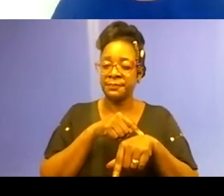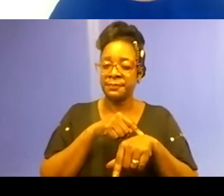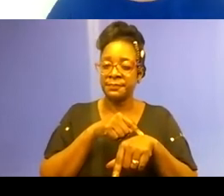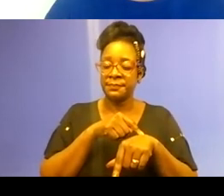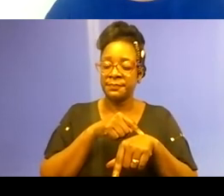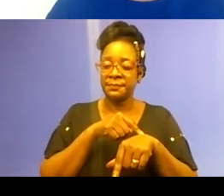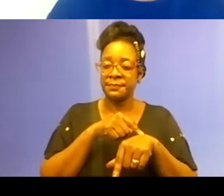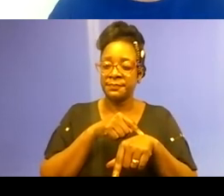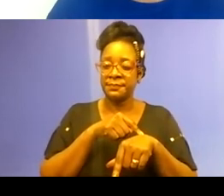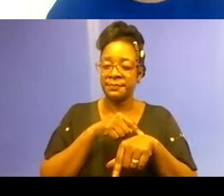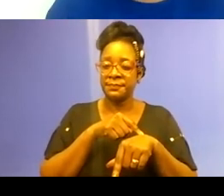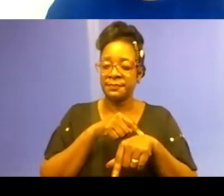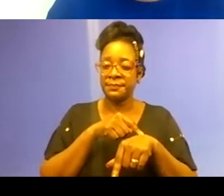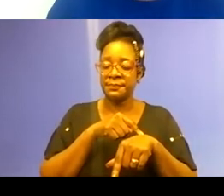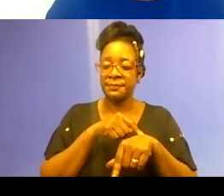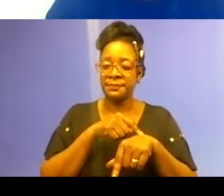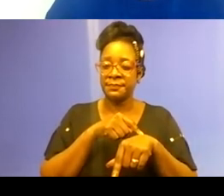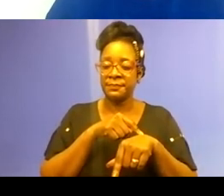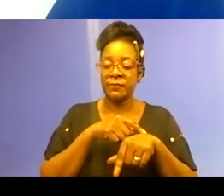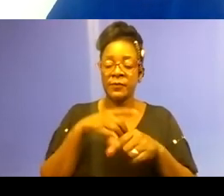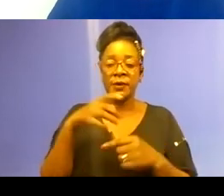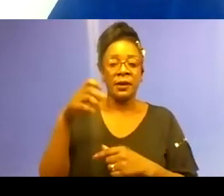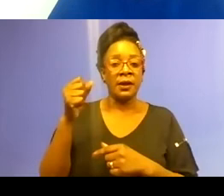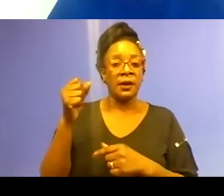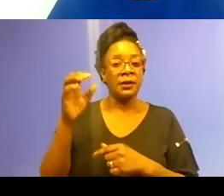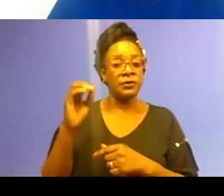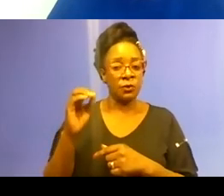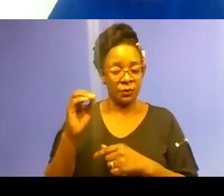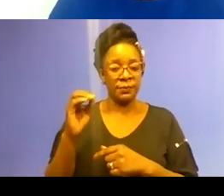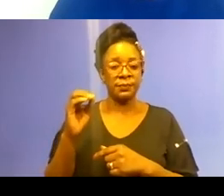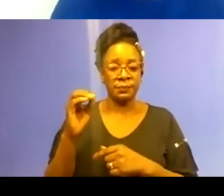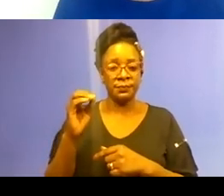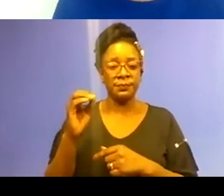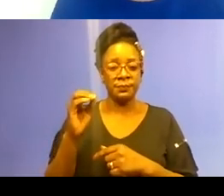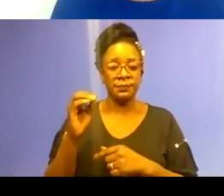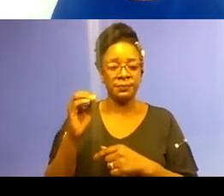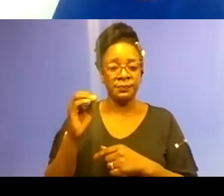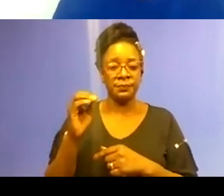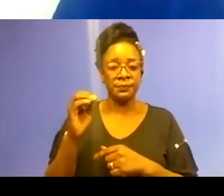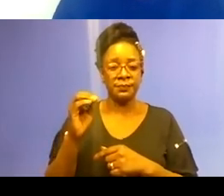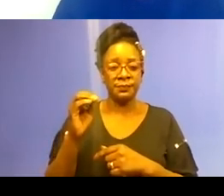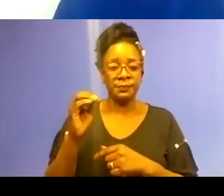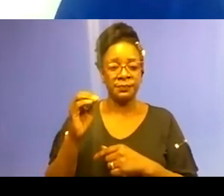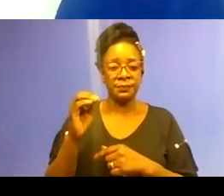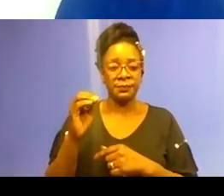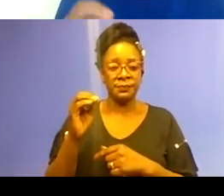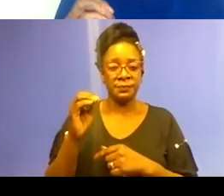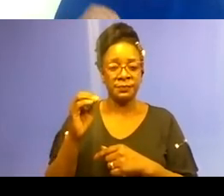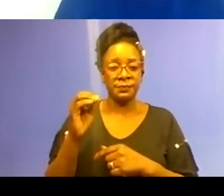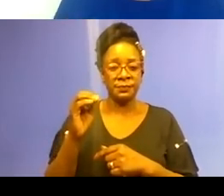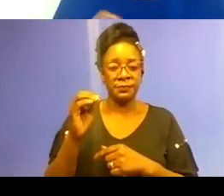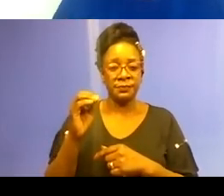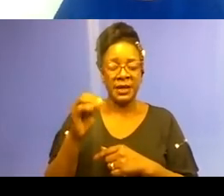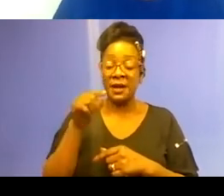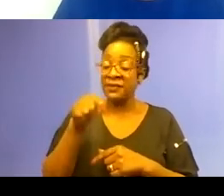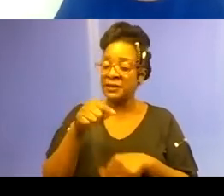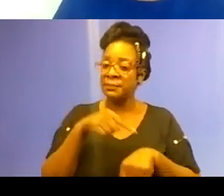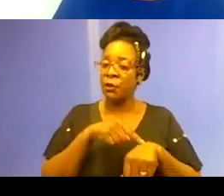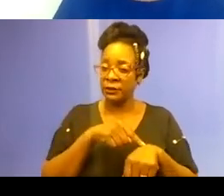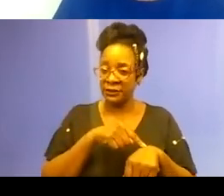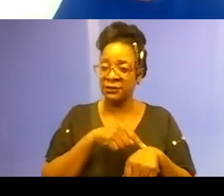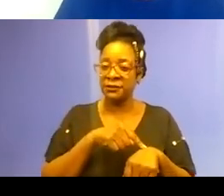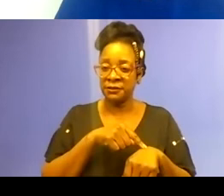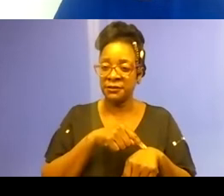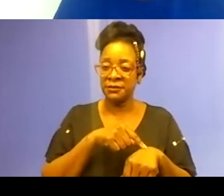So the major takeaway that is so important is that given that